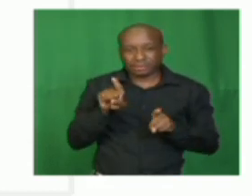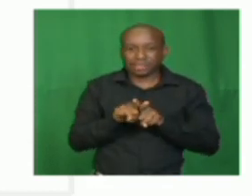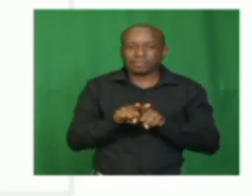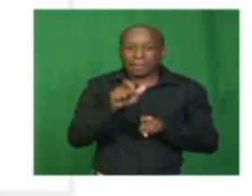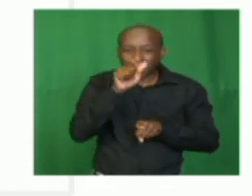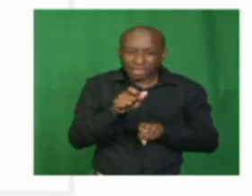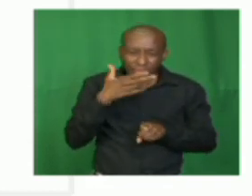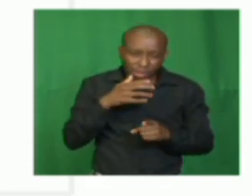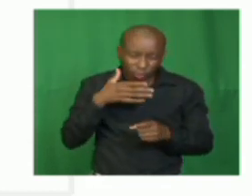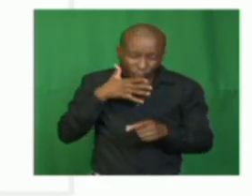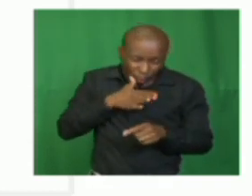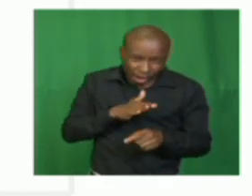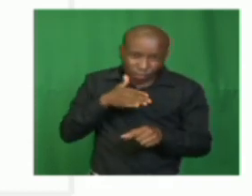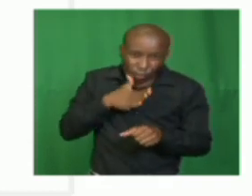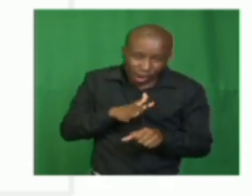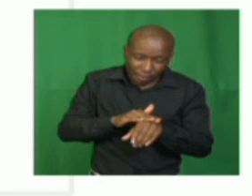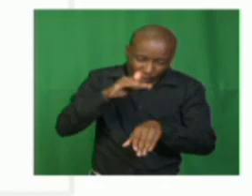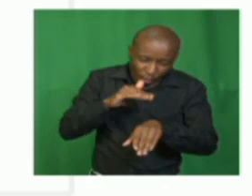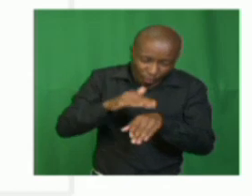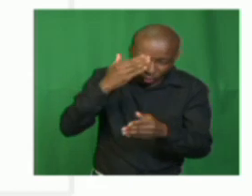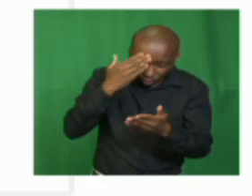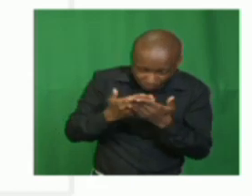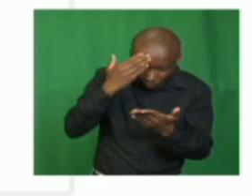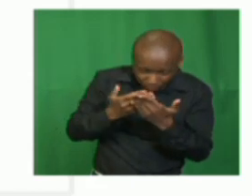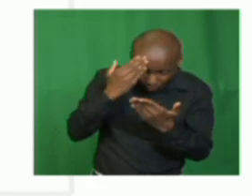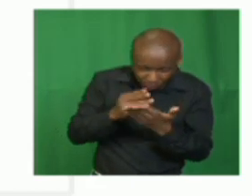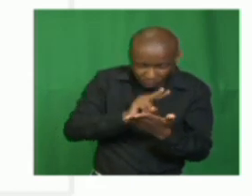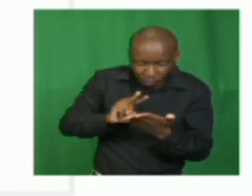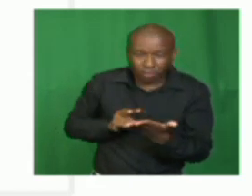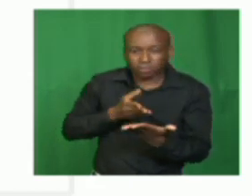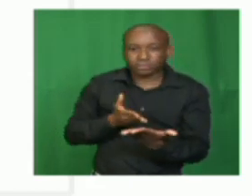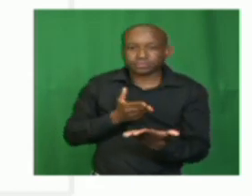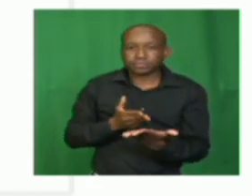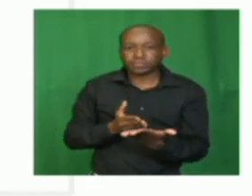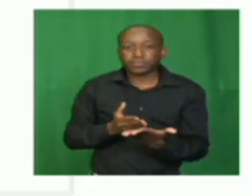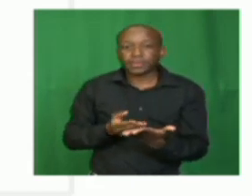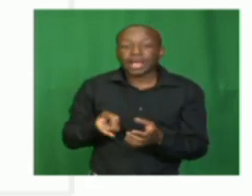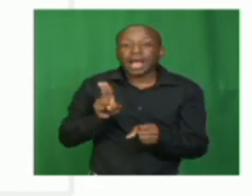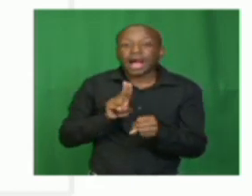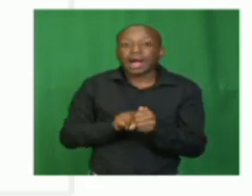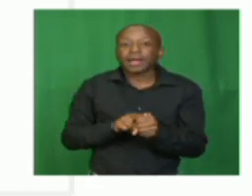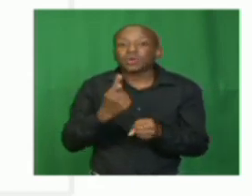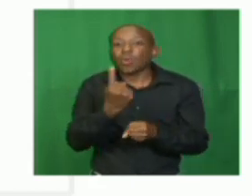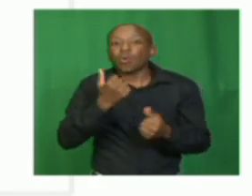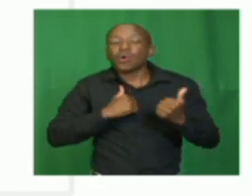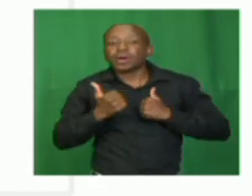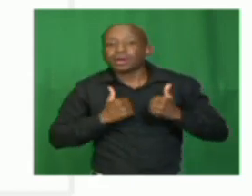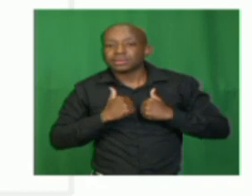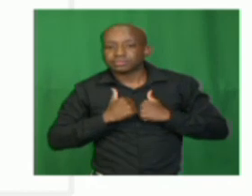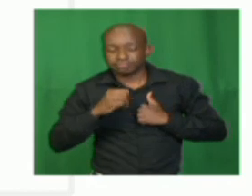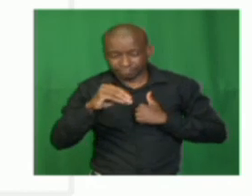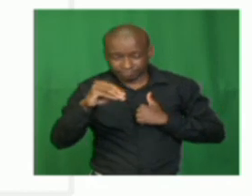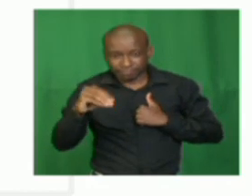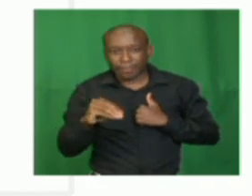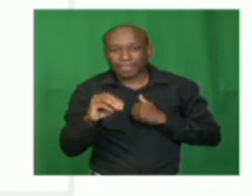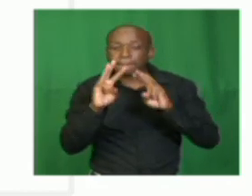hooked into reading more. Introduces the characters. It gives us anxiety. The time,